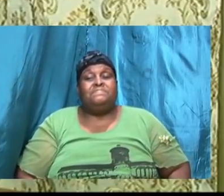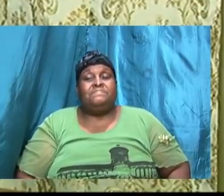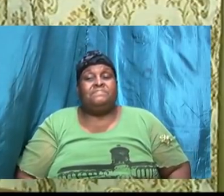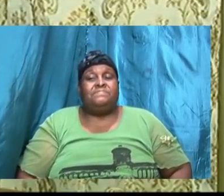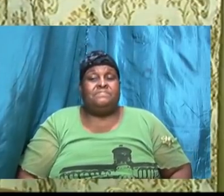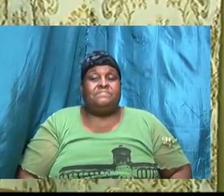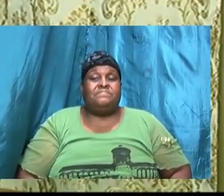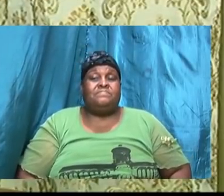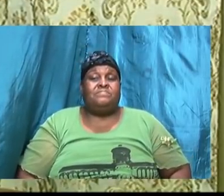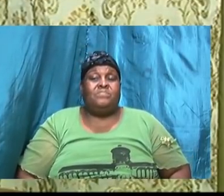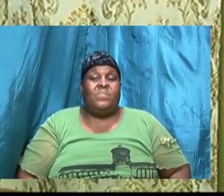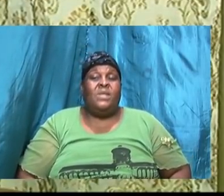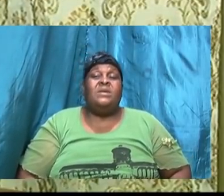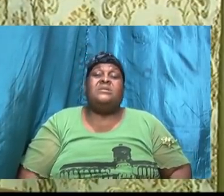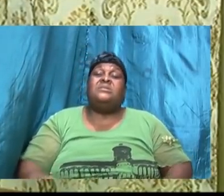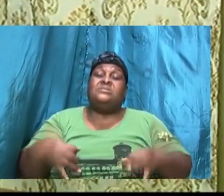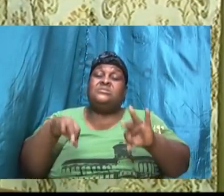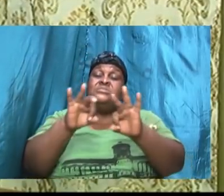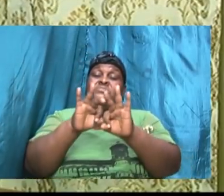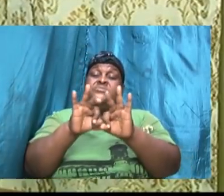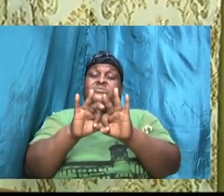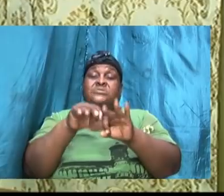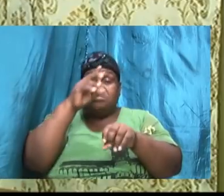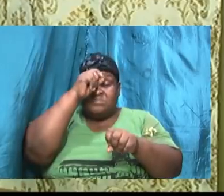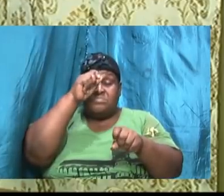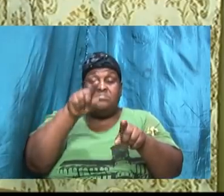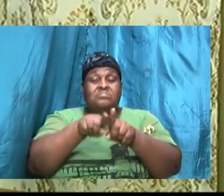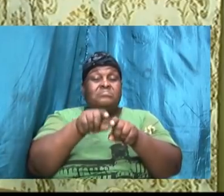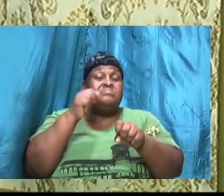but it is important brothers and sisters